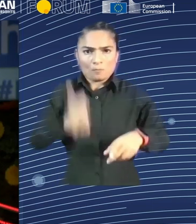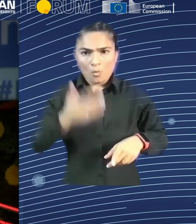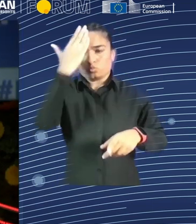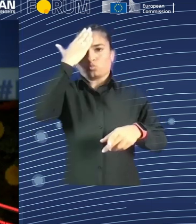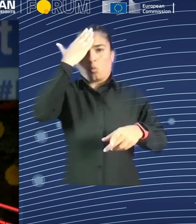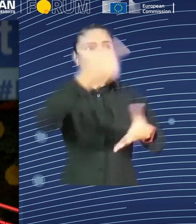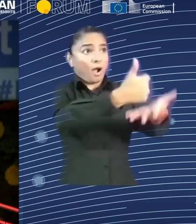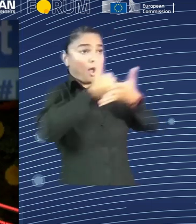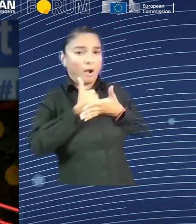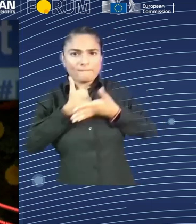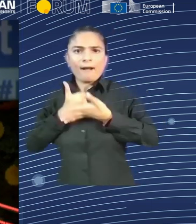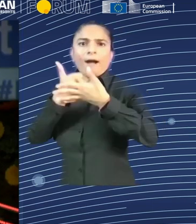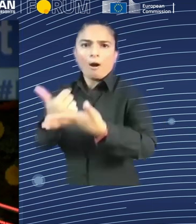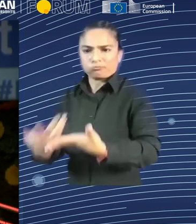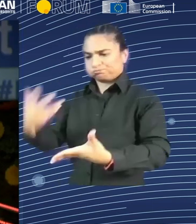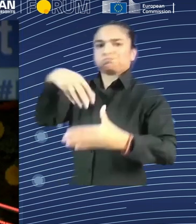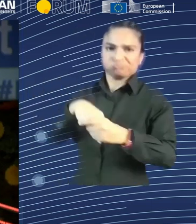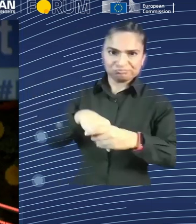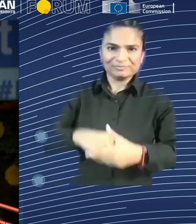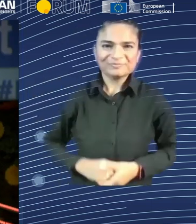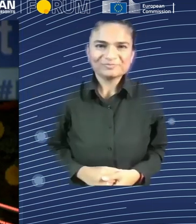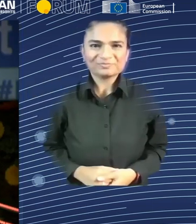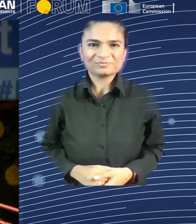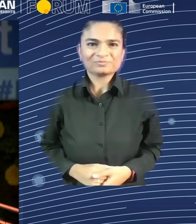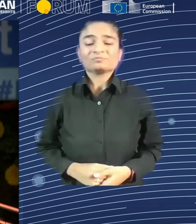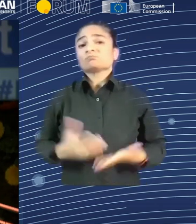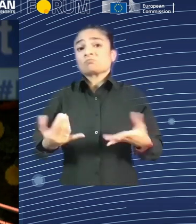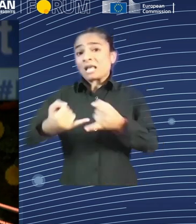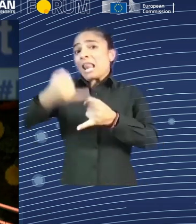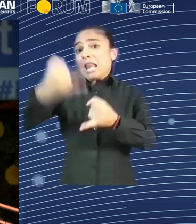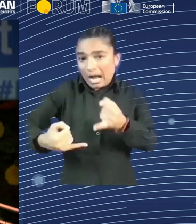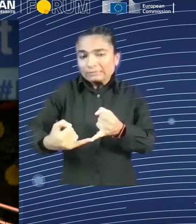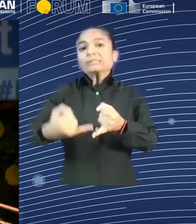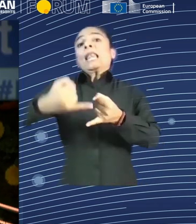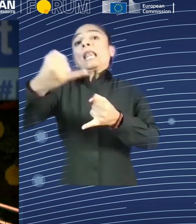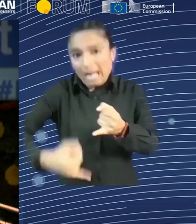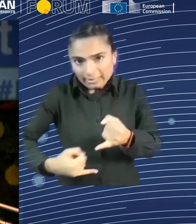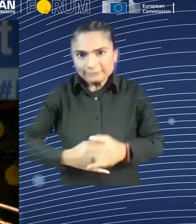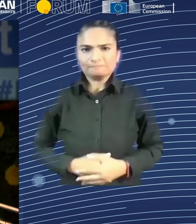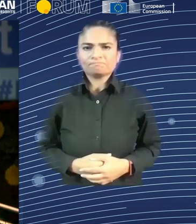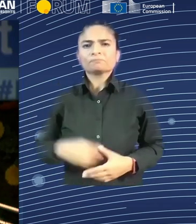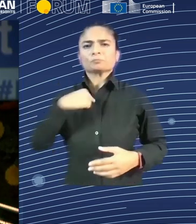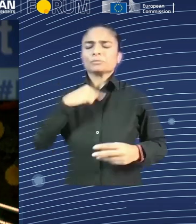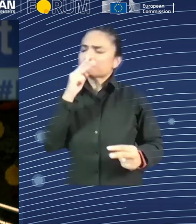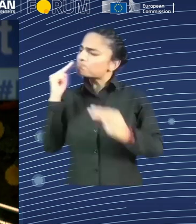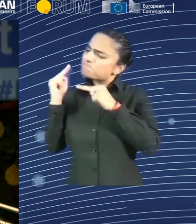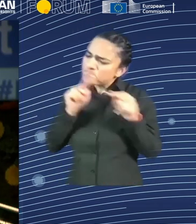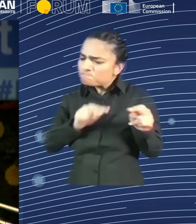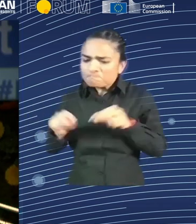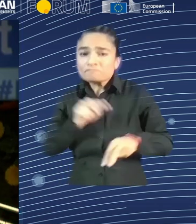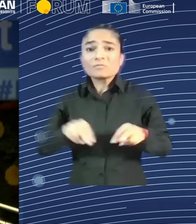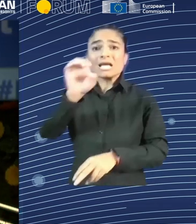while reflecting on EU policy and regulation on AI, because this is a topical issue today,